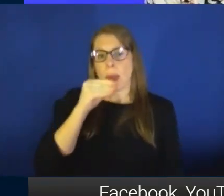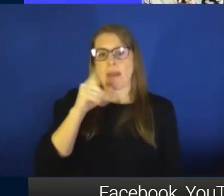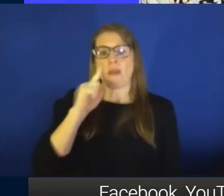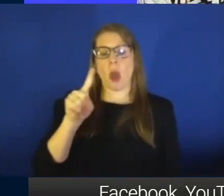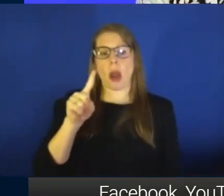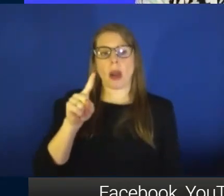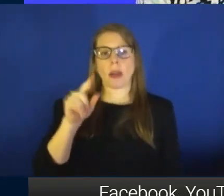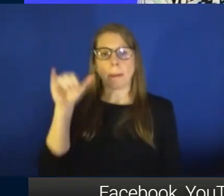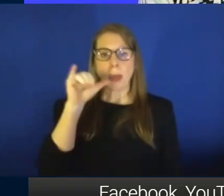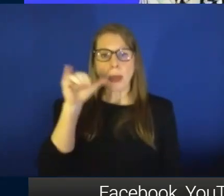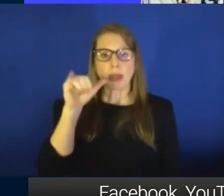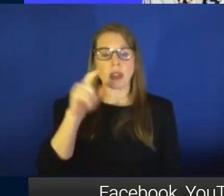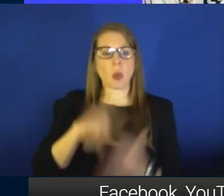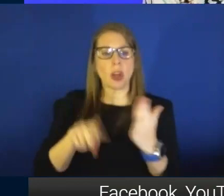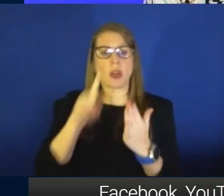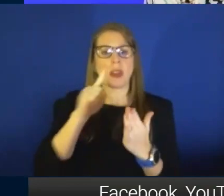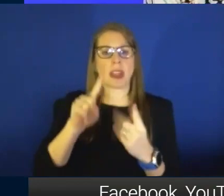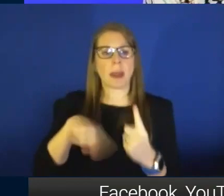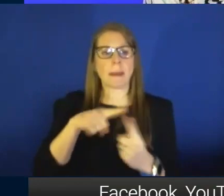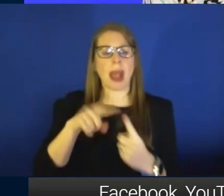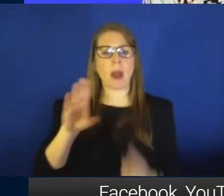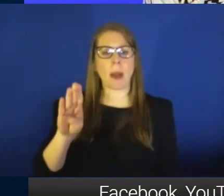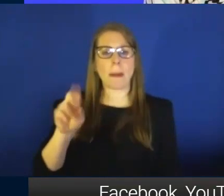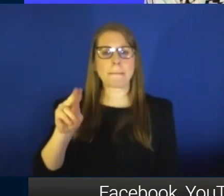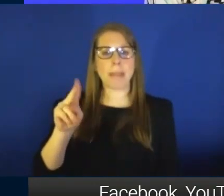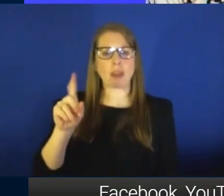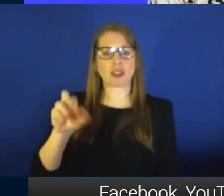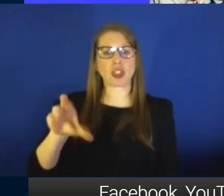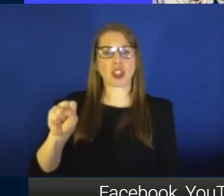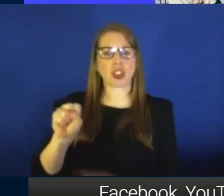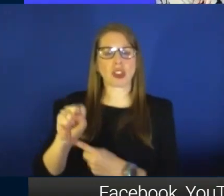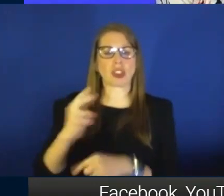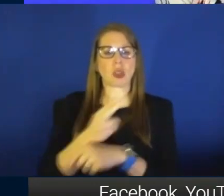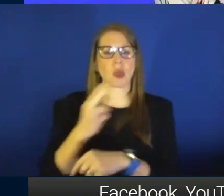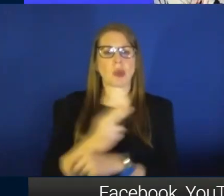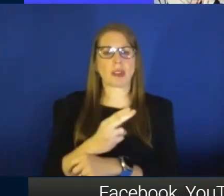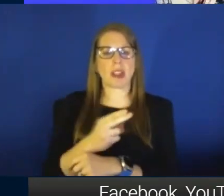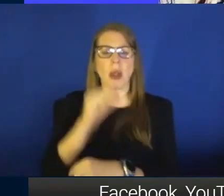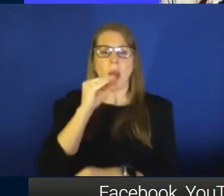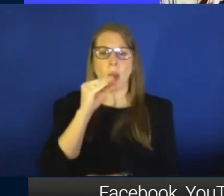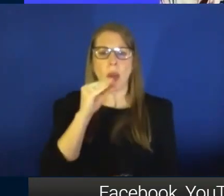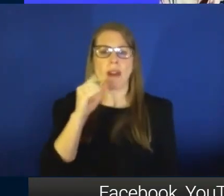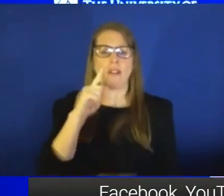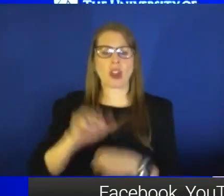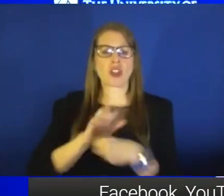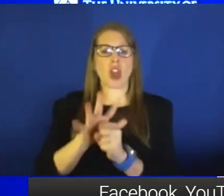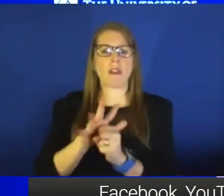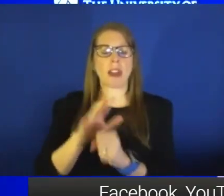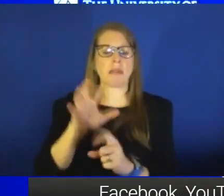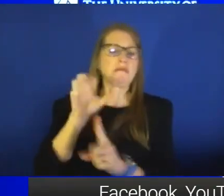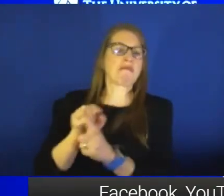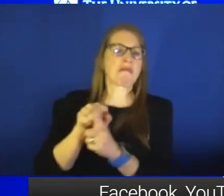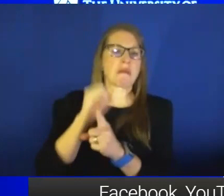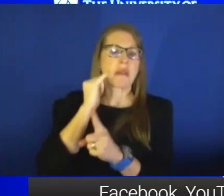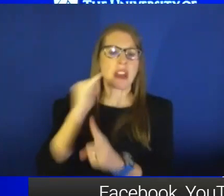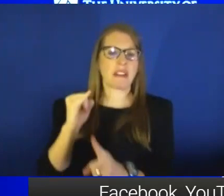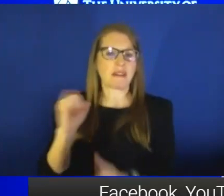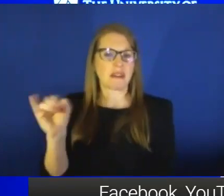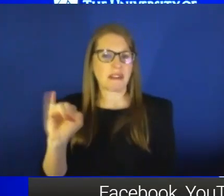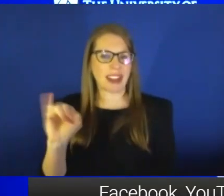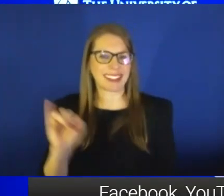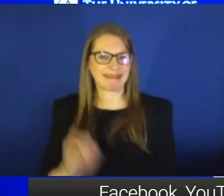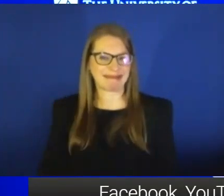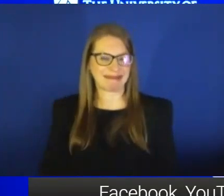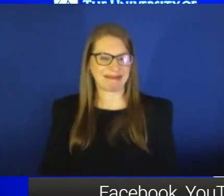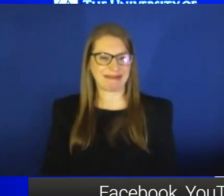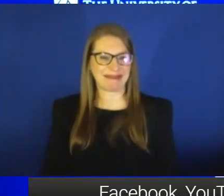What do you think about bouncers using the COVID breathalyzer at the door to find out if you're infected? Yeah, I think if the sensitivity and specificity is